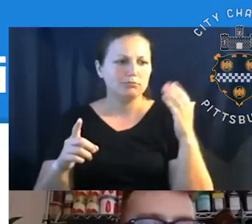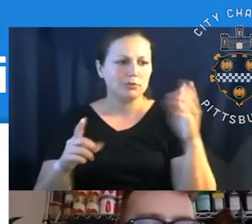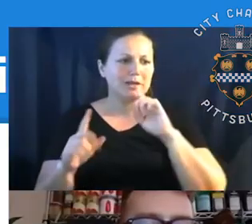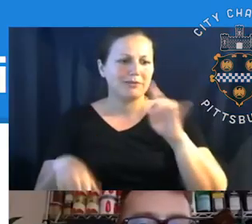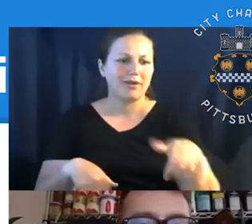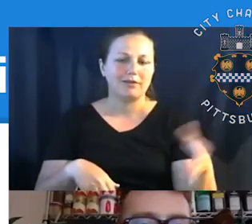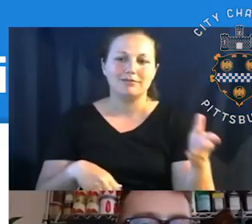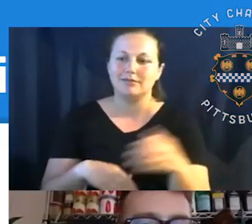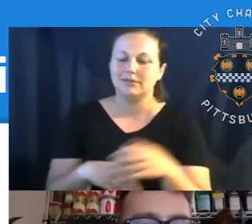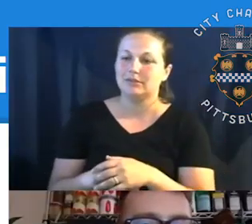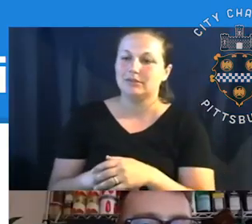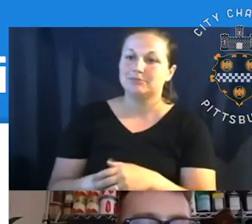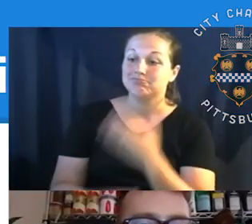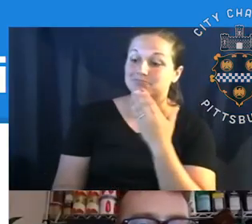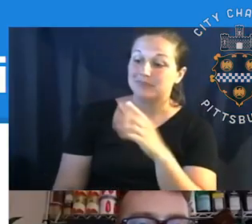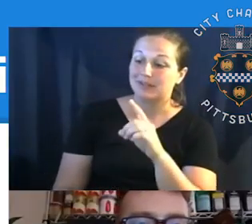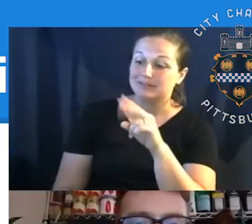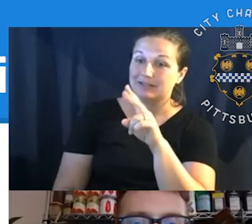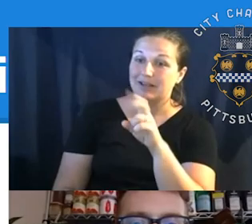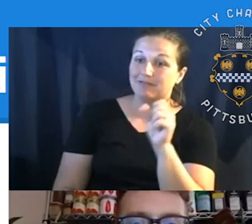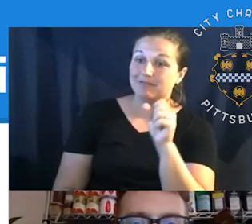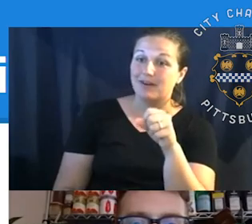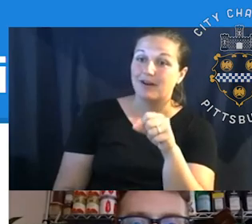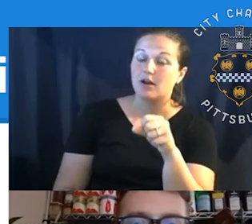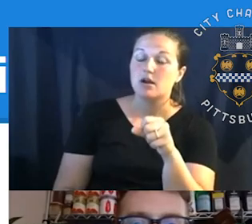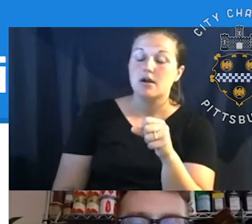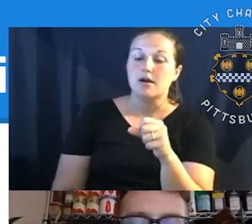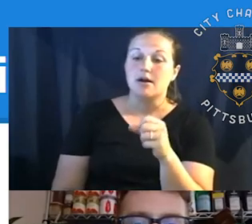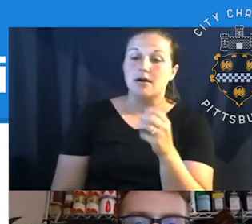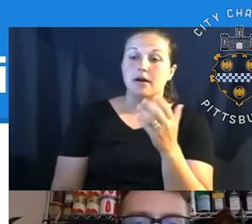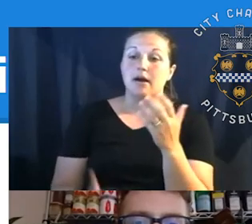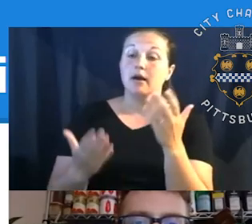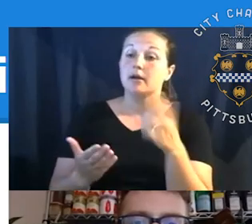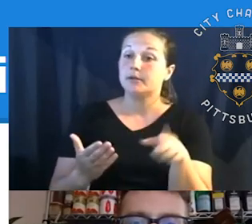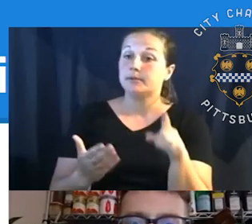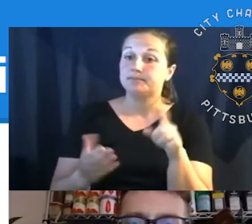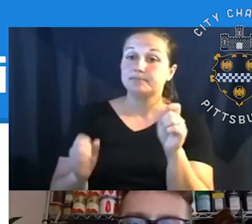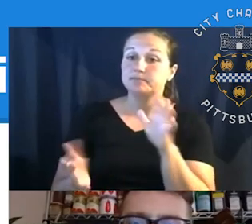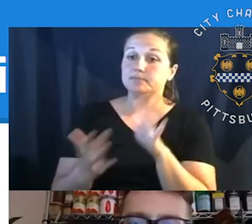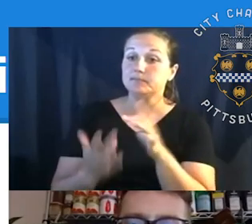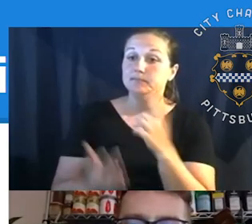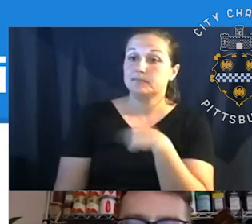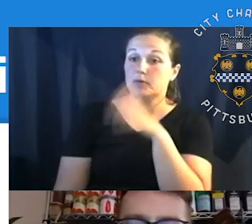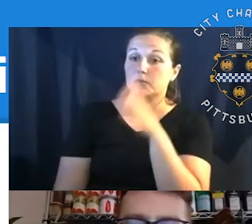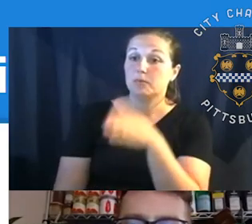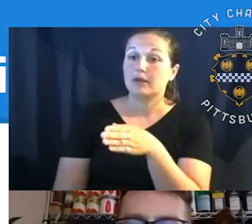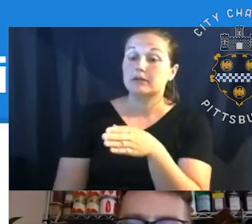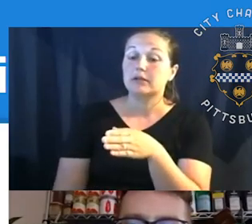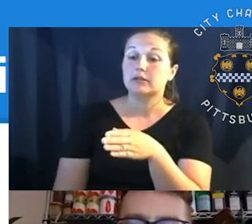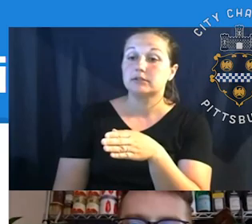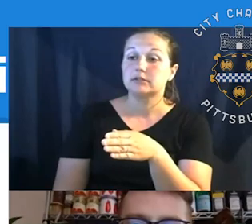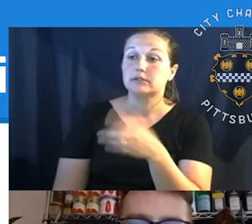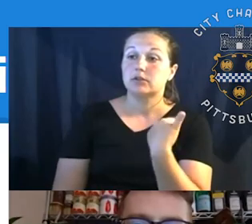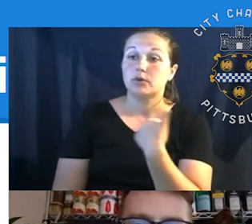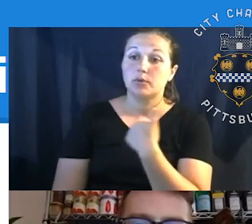Uh, thanks, Dave. Yeah. Sorry. took me a second to unmute there. Um, you can contact us directly. Uh, we have a, so we operate